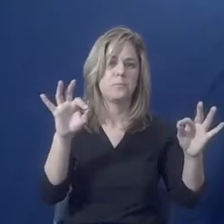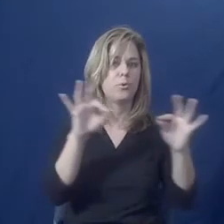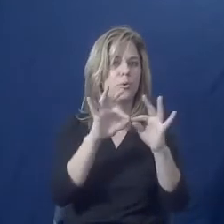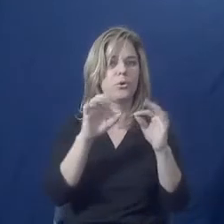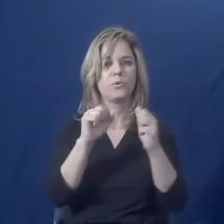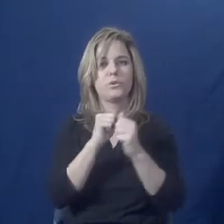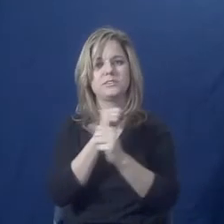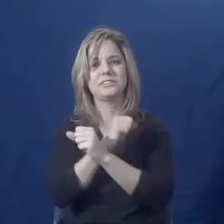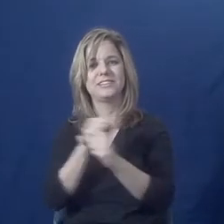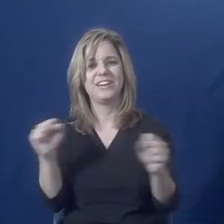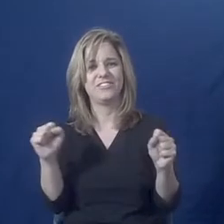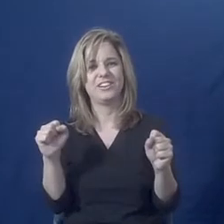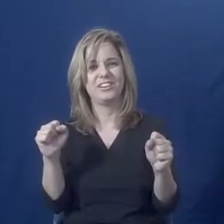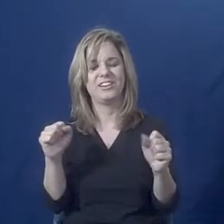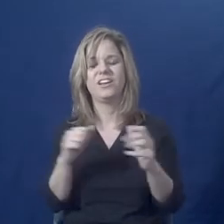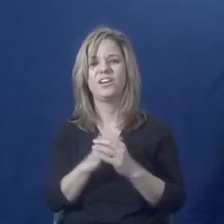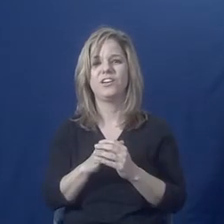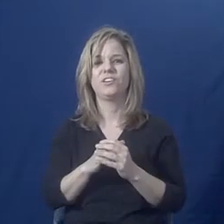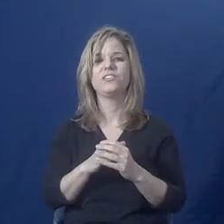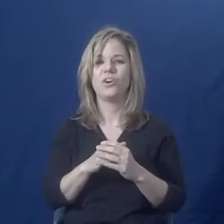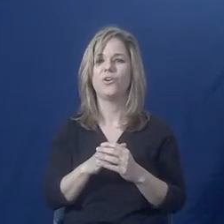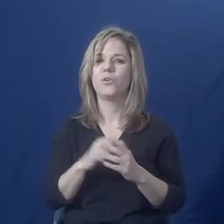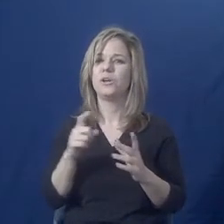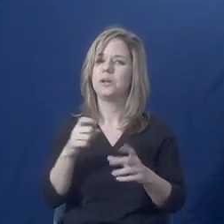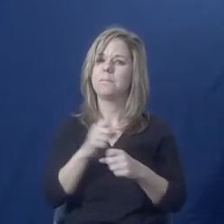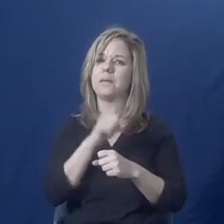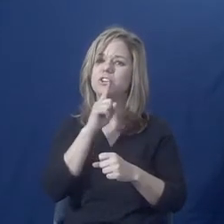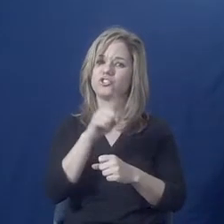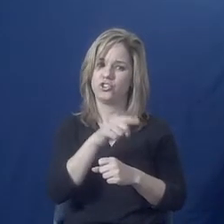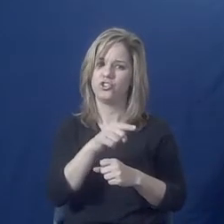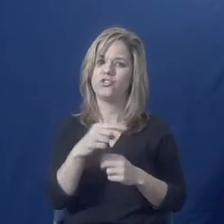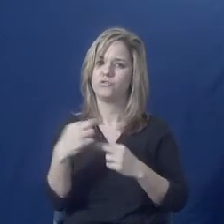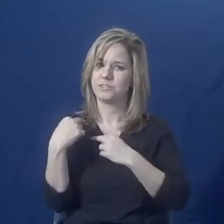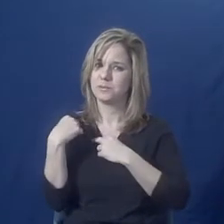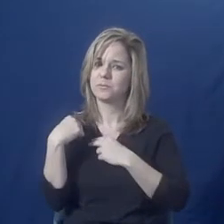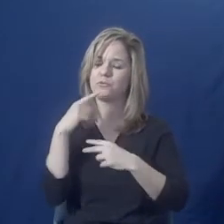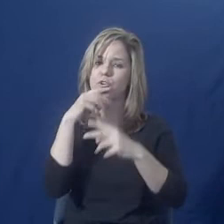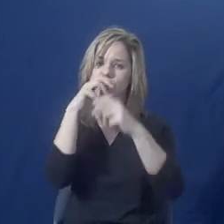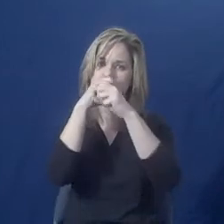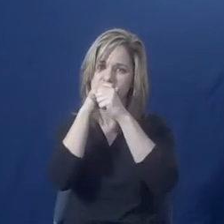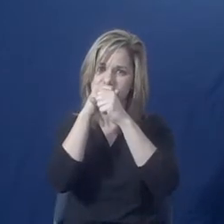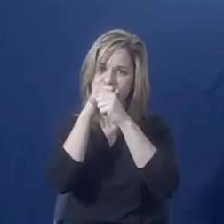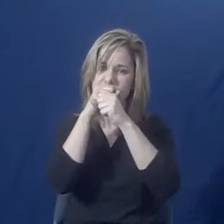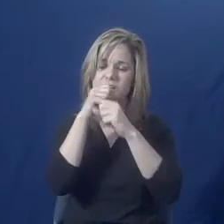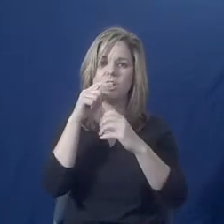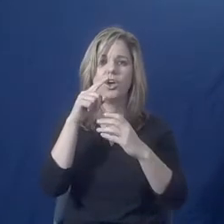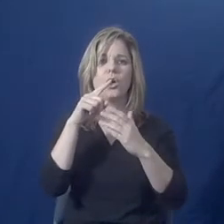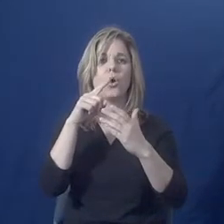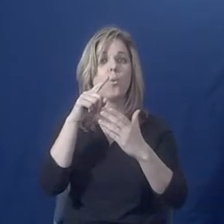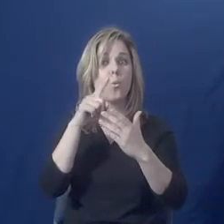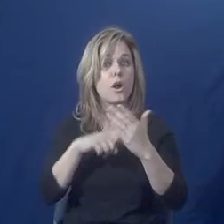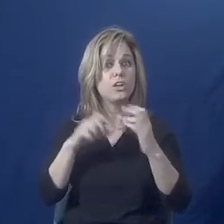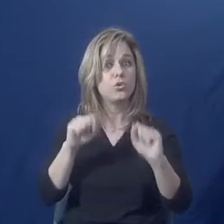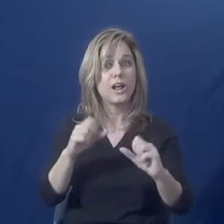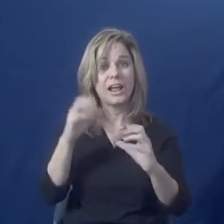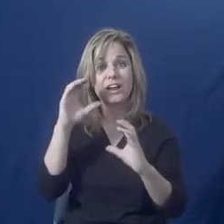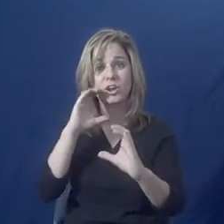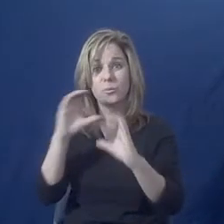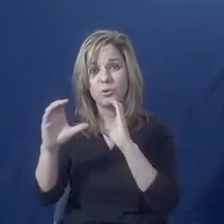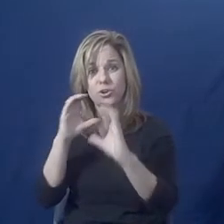confidentiality obligations and what you can or cannot communicate. And talking with survivors about how their